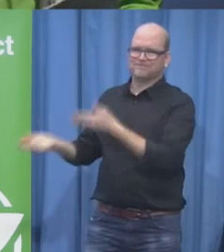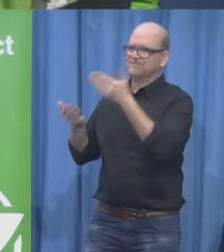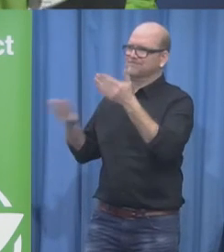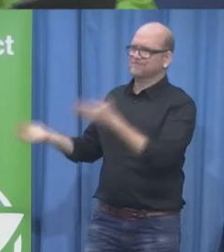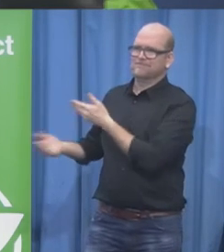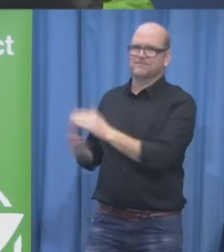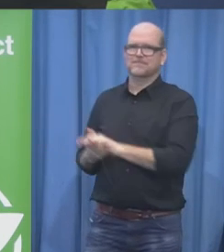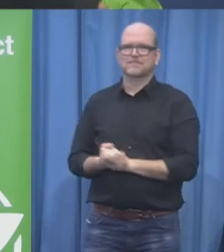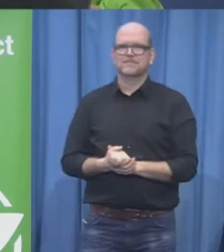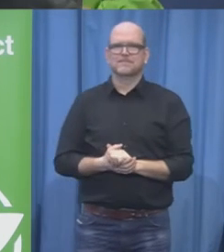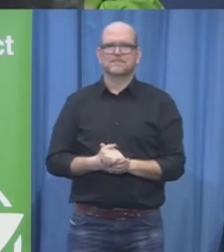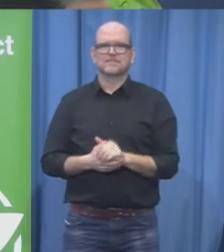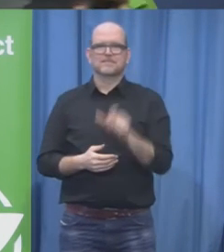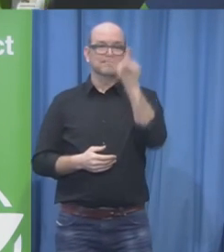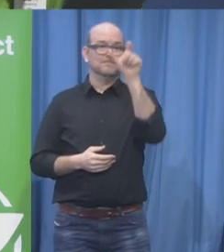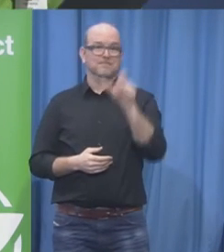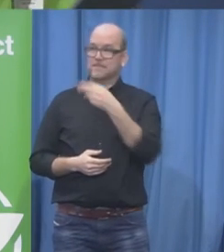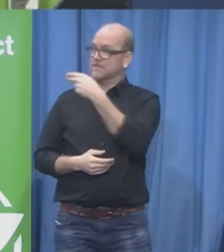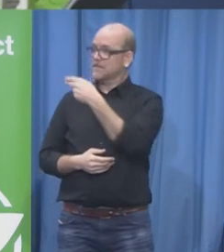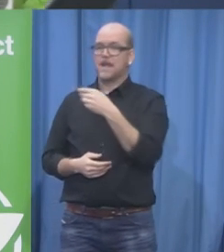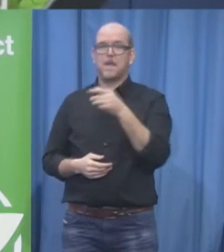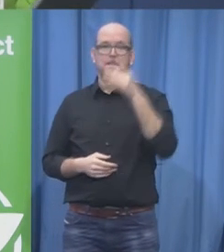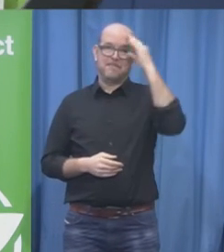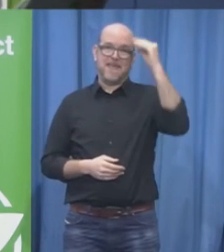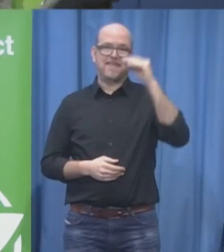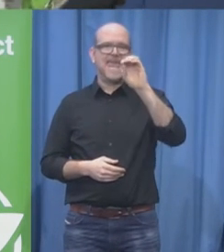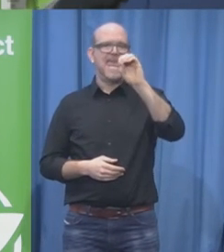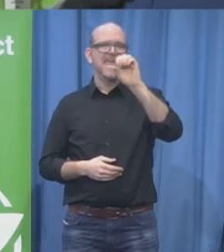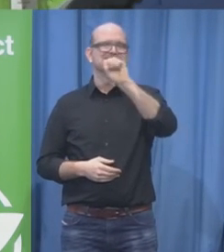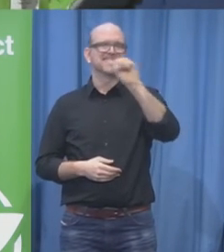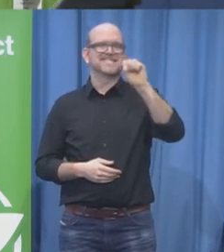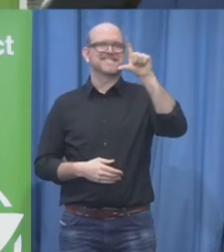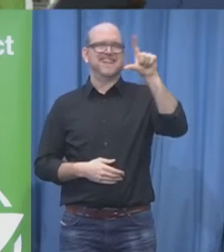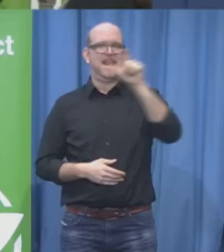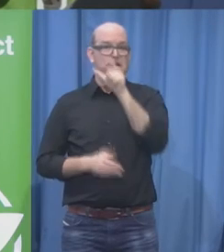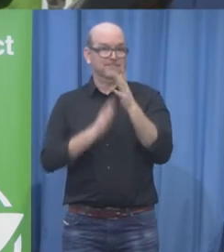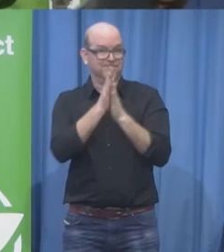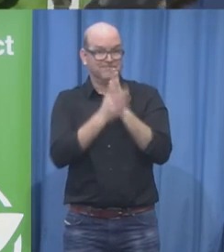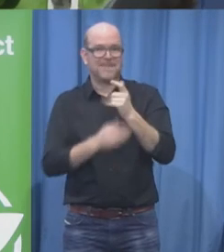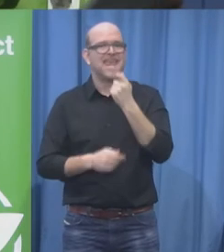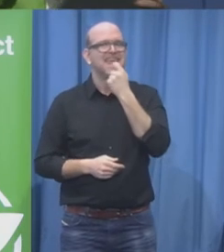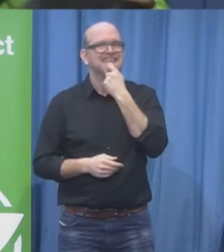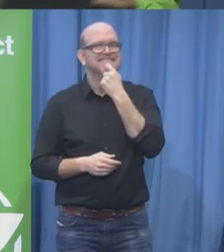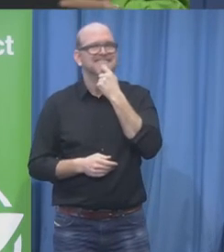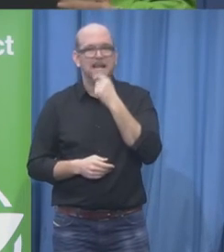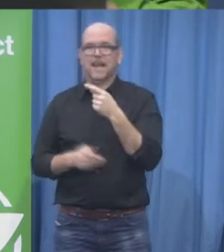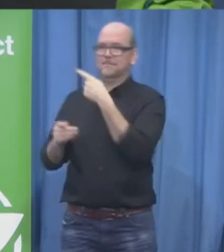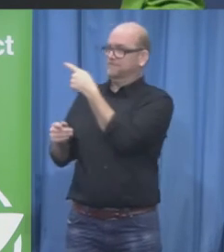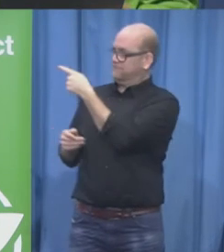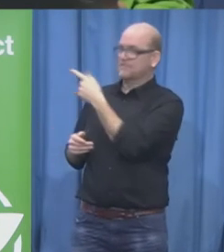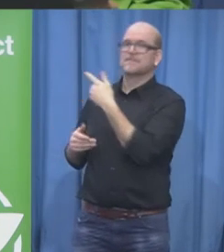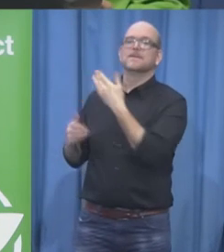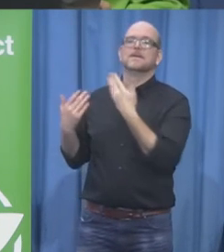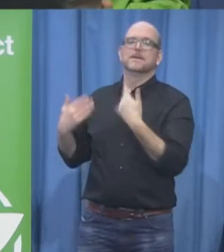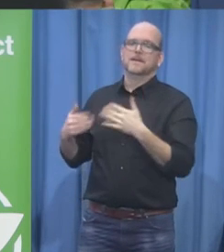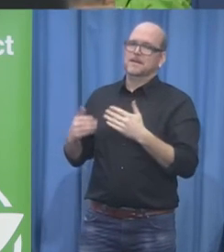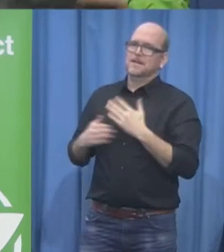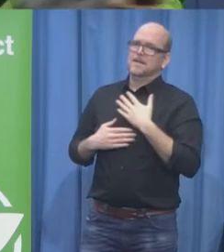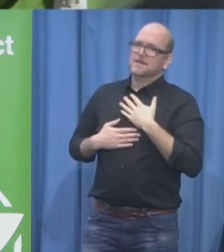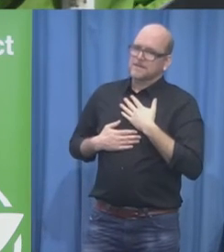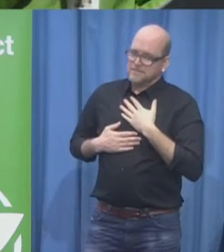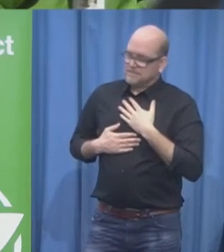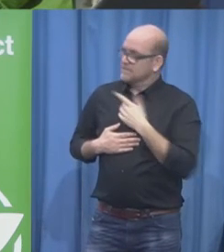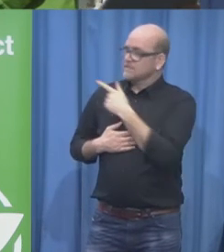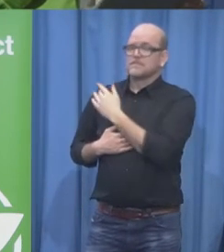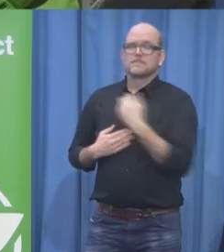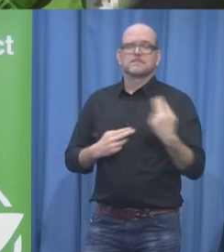Martin Essel is the Essel foundation that made the zero project and conference and all the work happen this